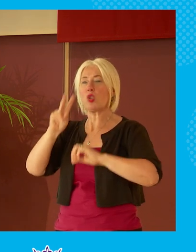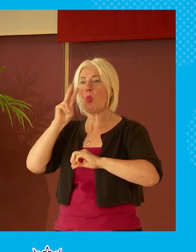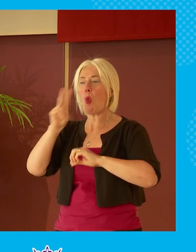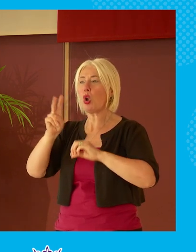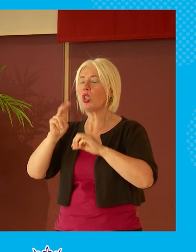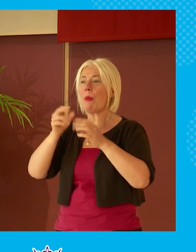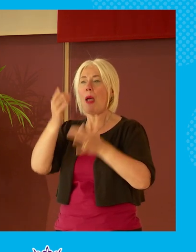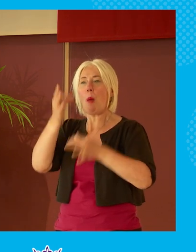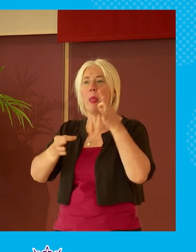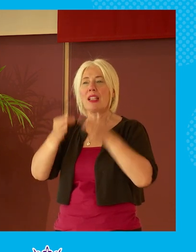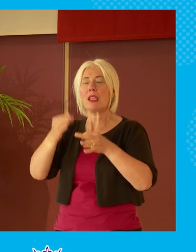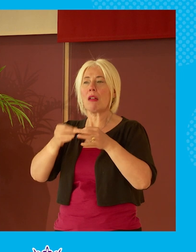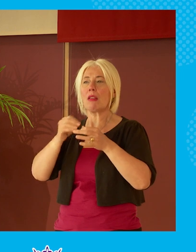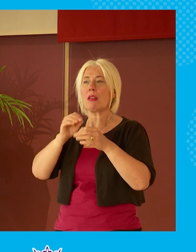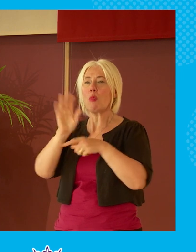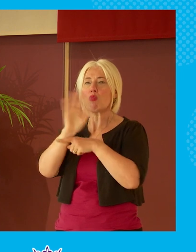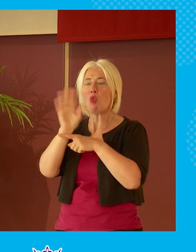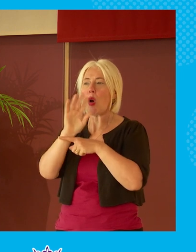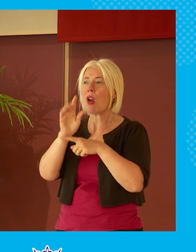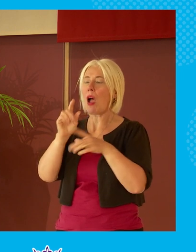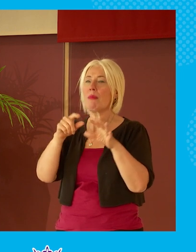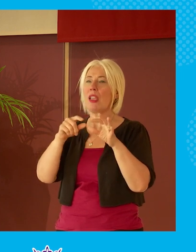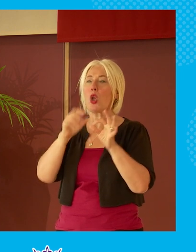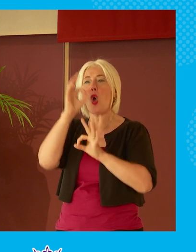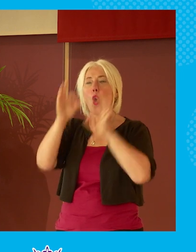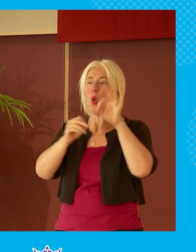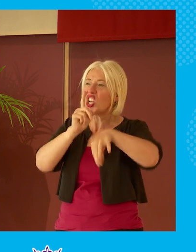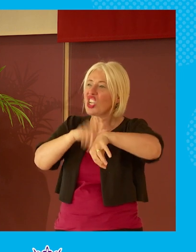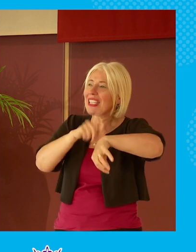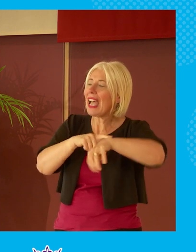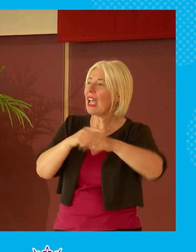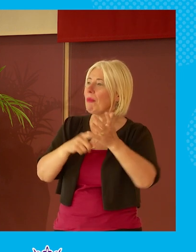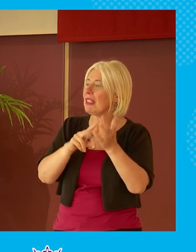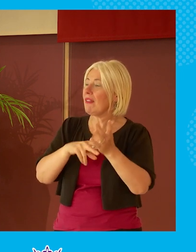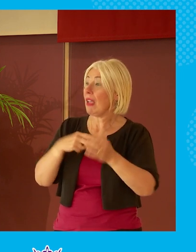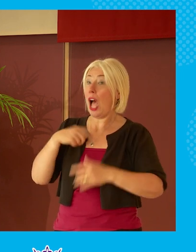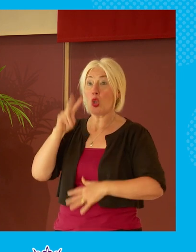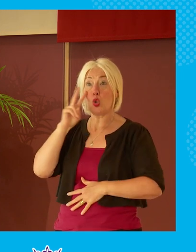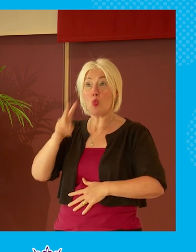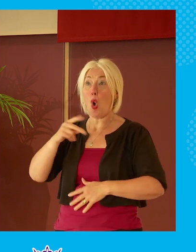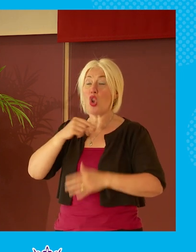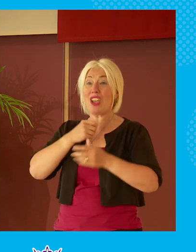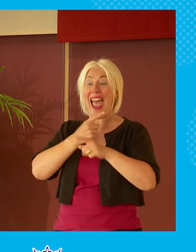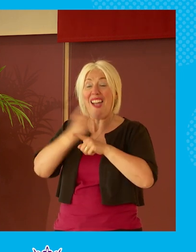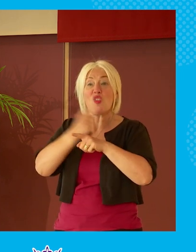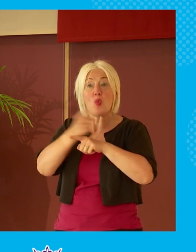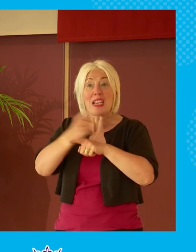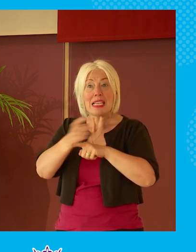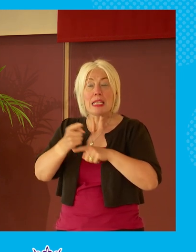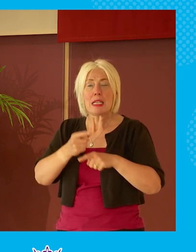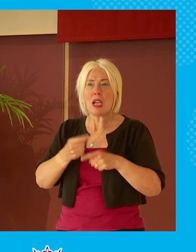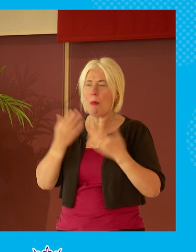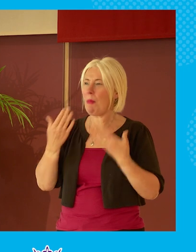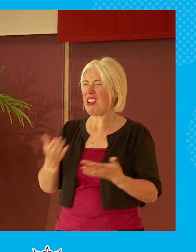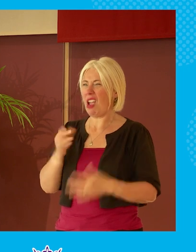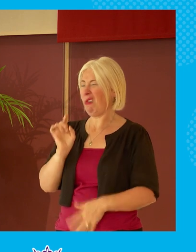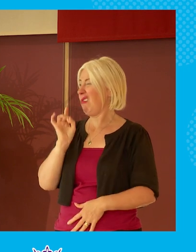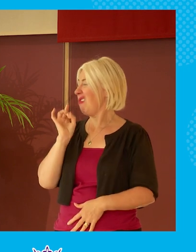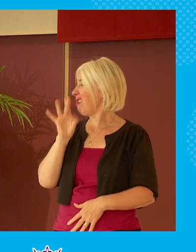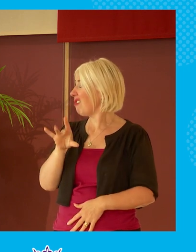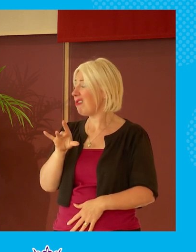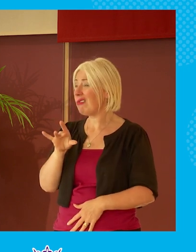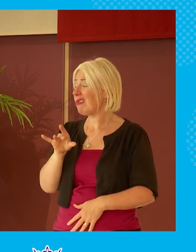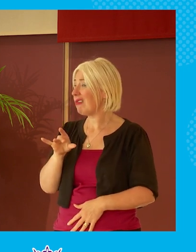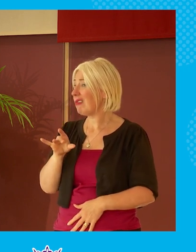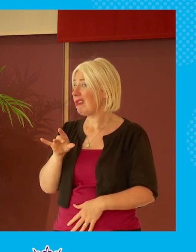programs you know even things like question time and stuff like that i used to watch question time religiously how many of you watch it now i mean i just you know